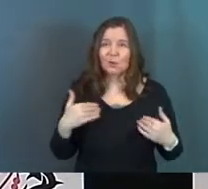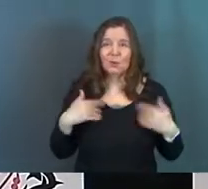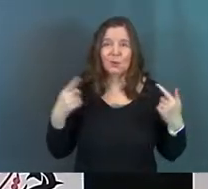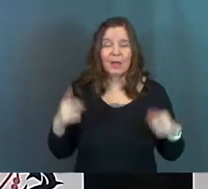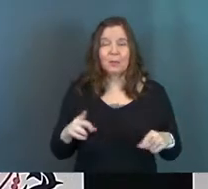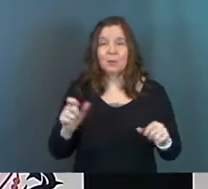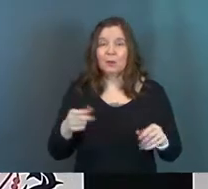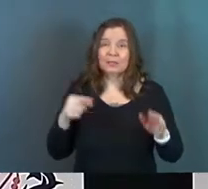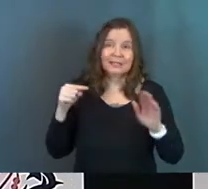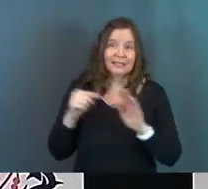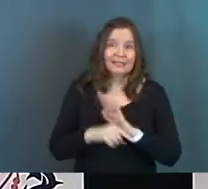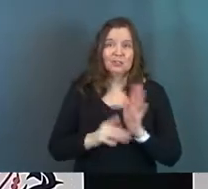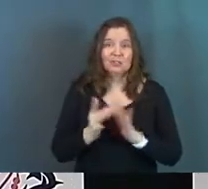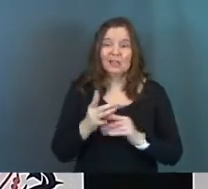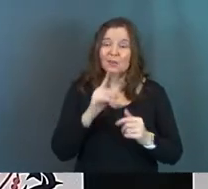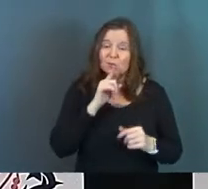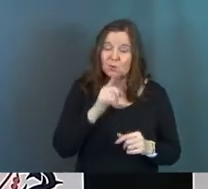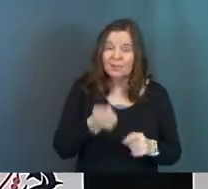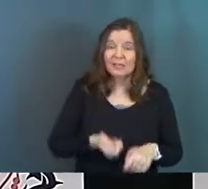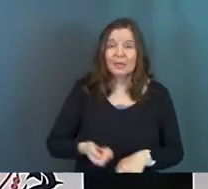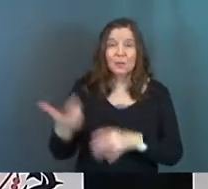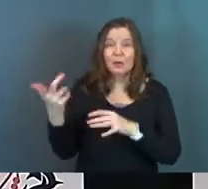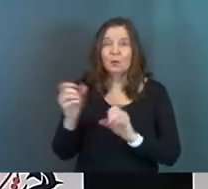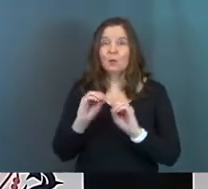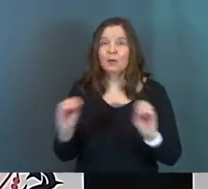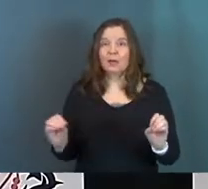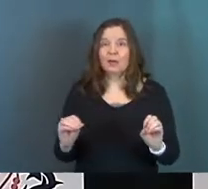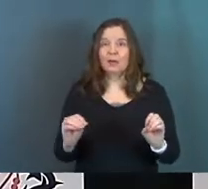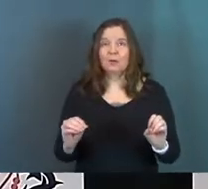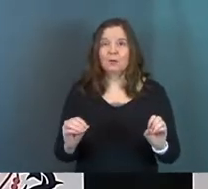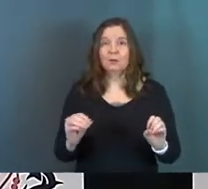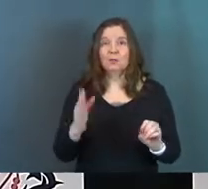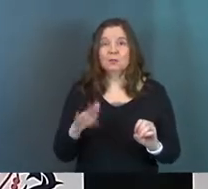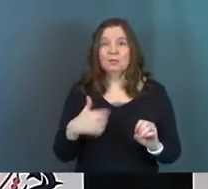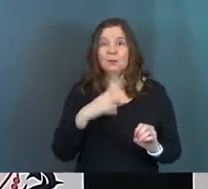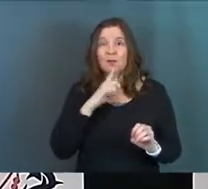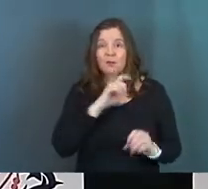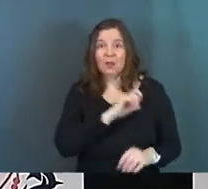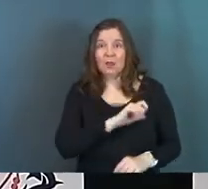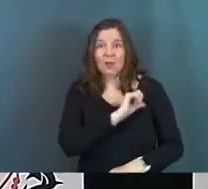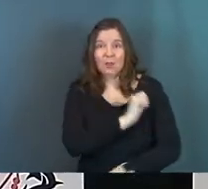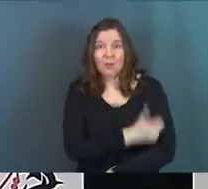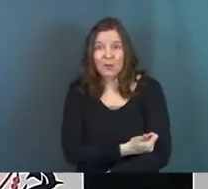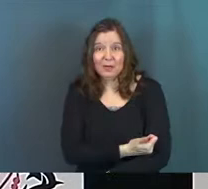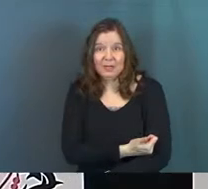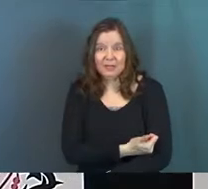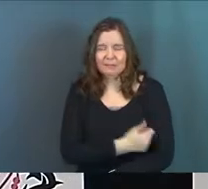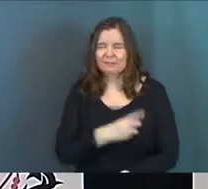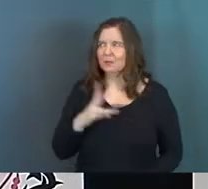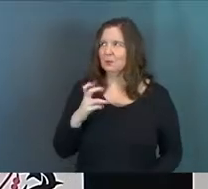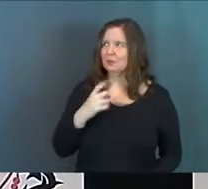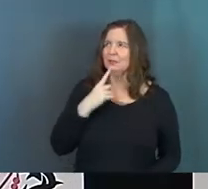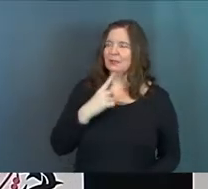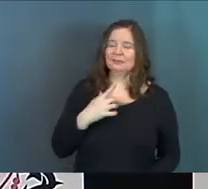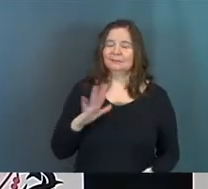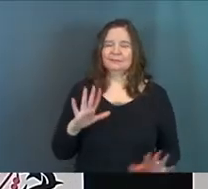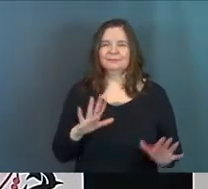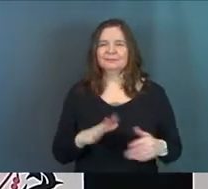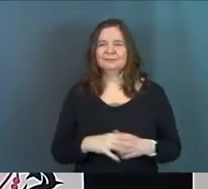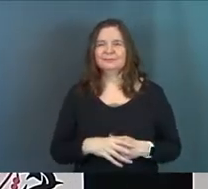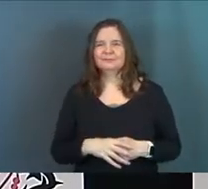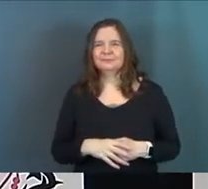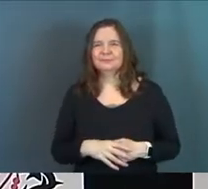happen. They weren't going be able to kill Jesus and truly get rid of him without somebody. That's weird. Somebody of real authority got me.